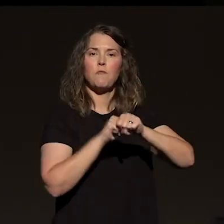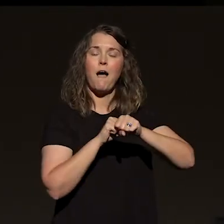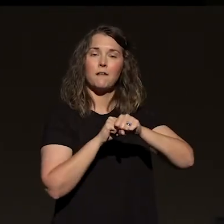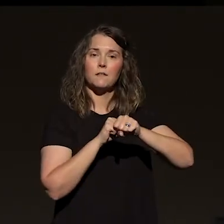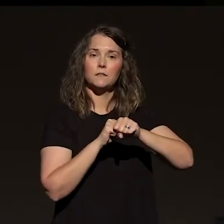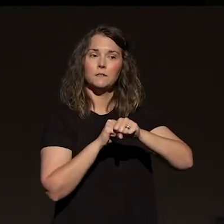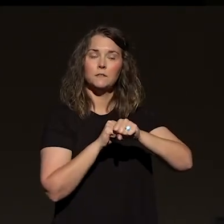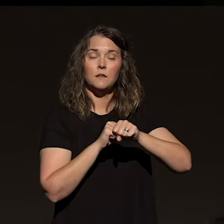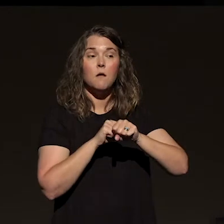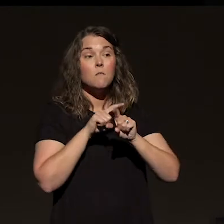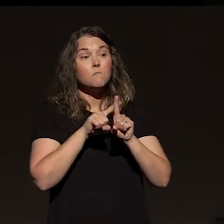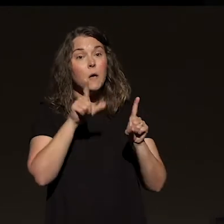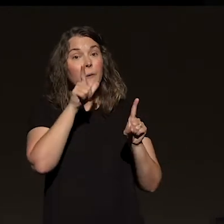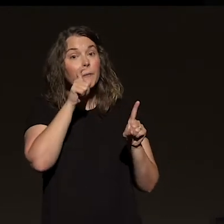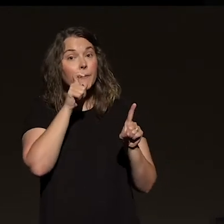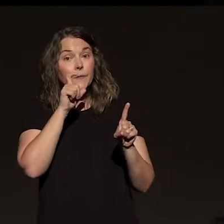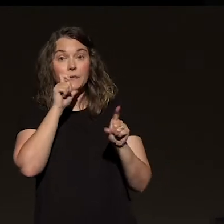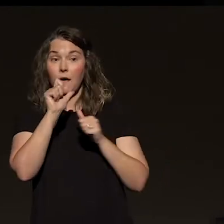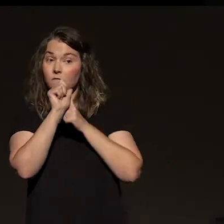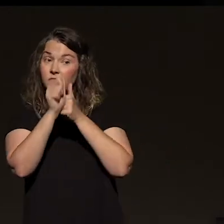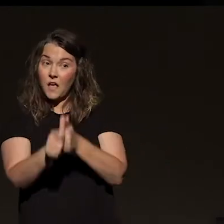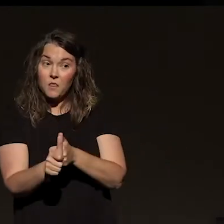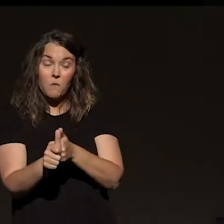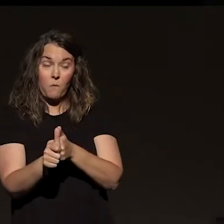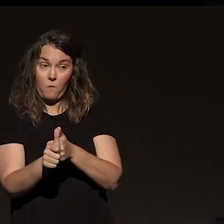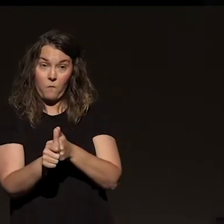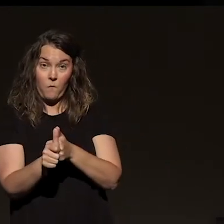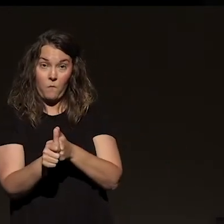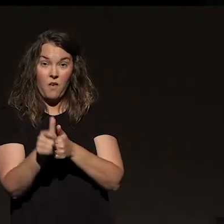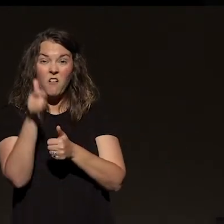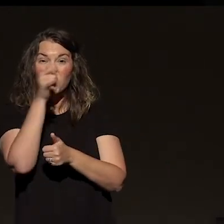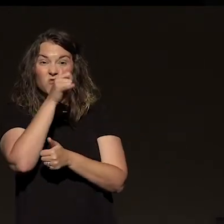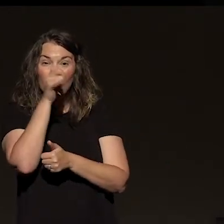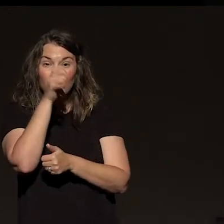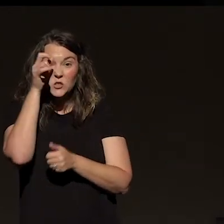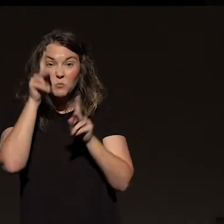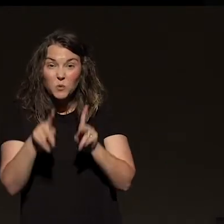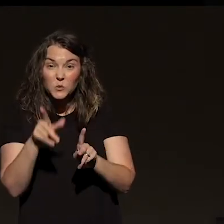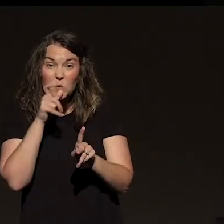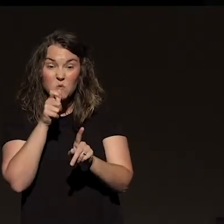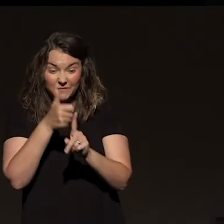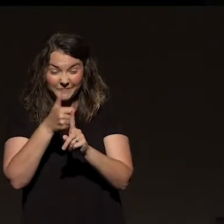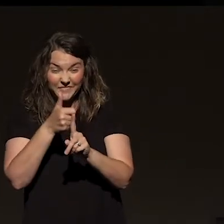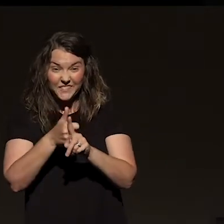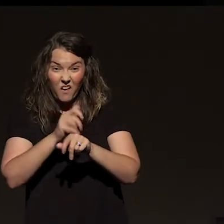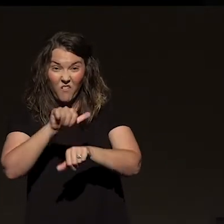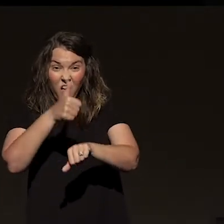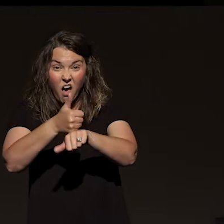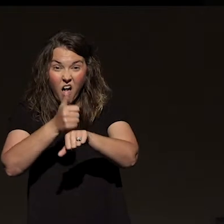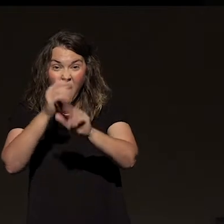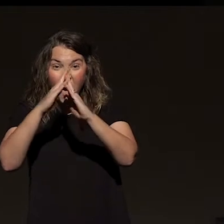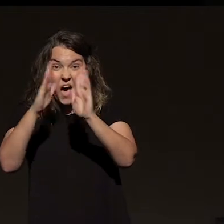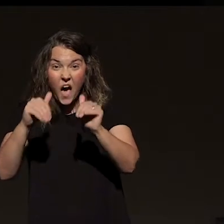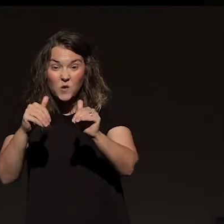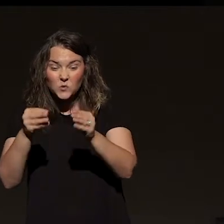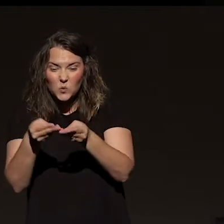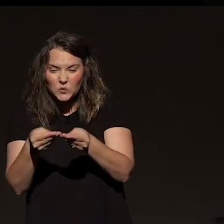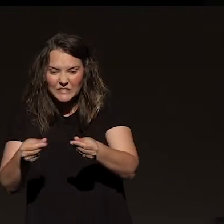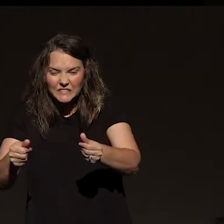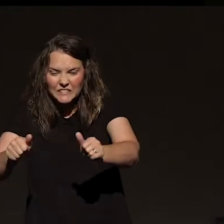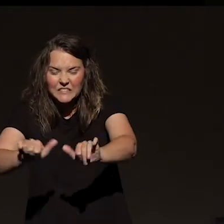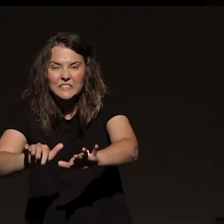not act on them. Hey, he's going to be like a foolish person who built his house on the sand